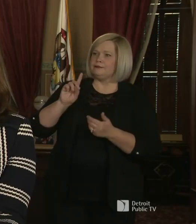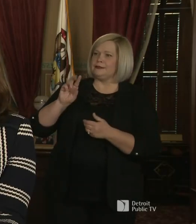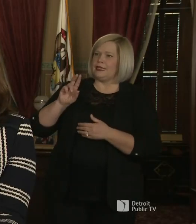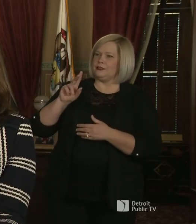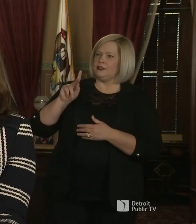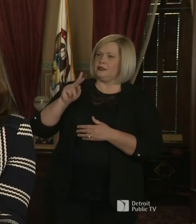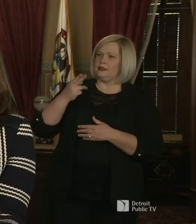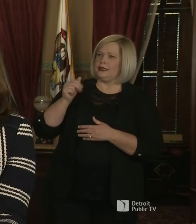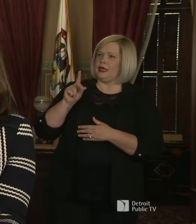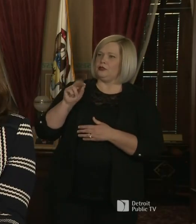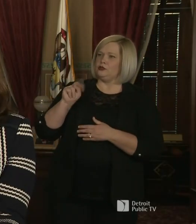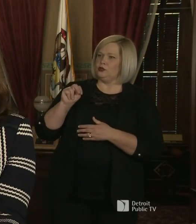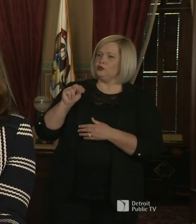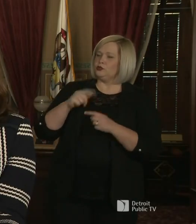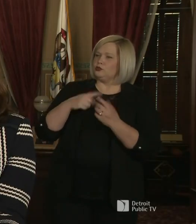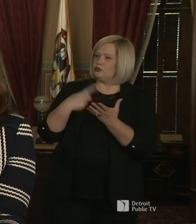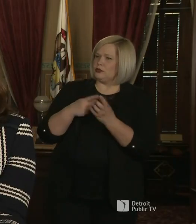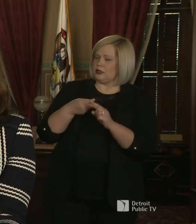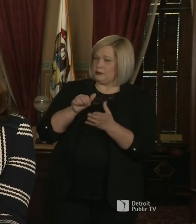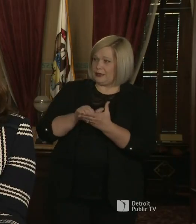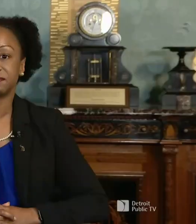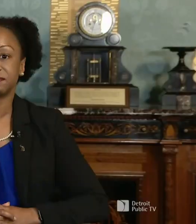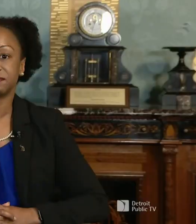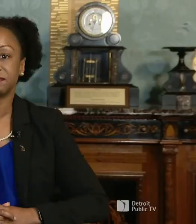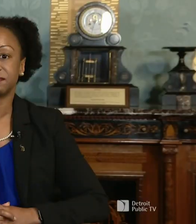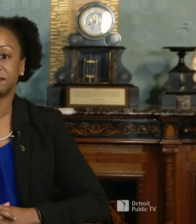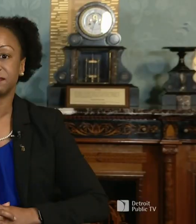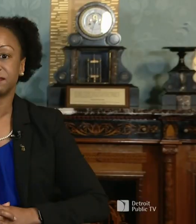in on this because I know she's quite studied on it as well.